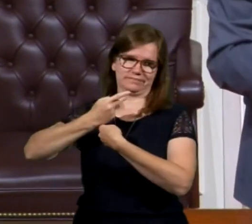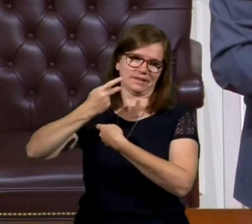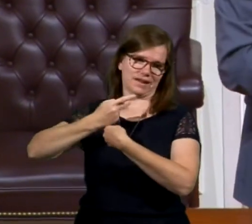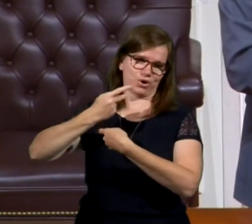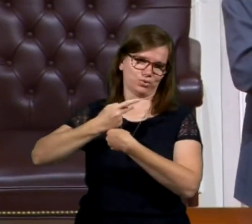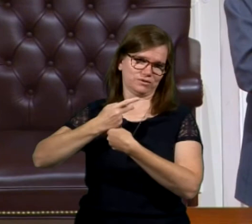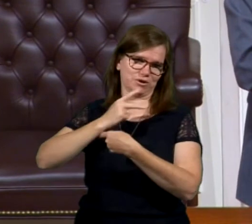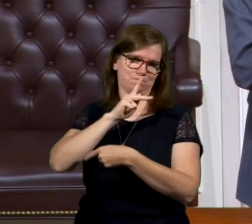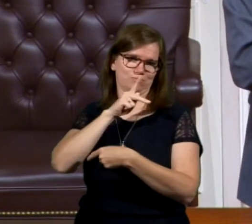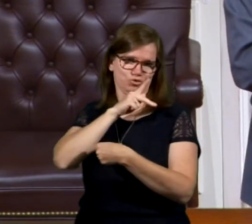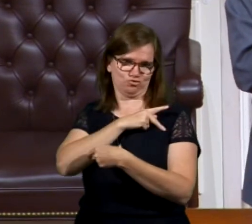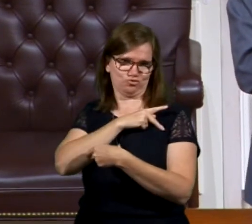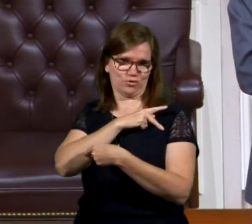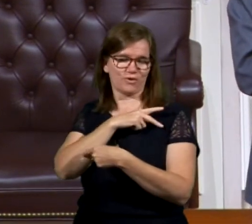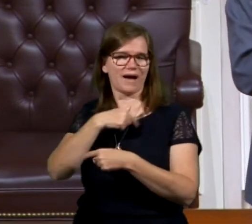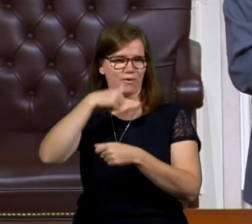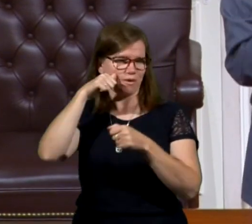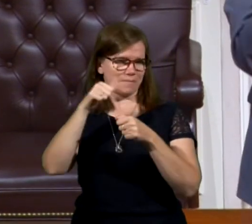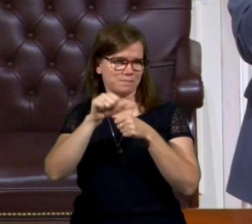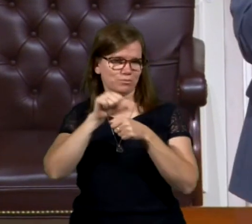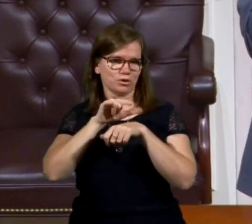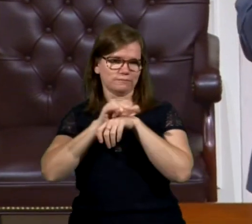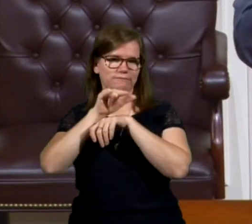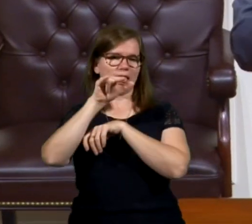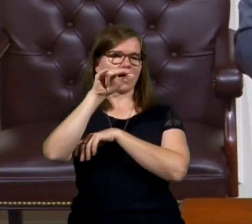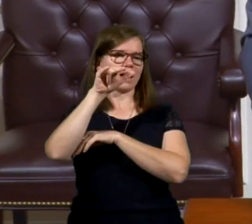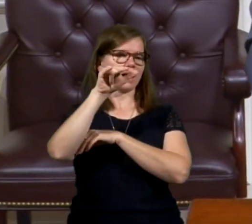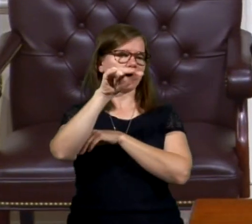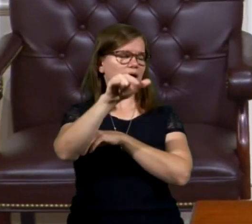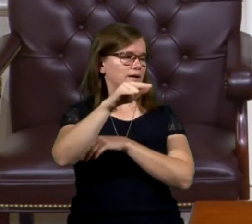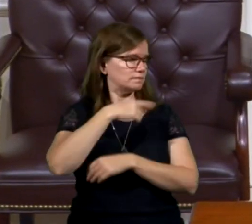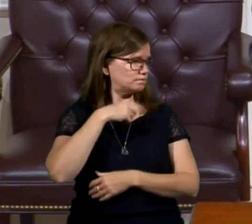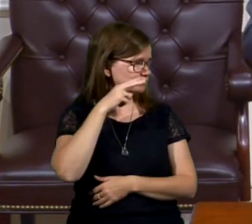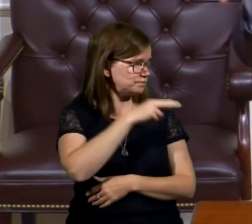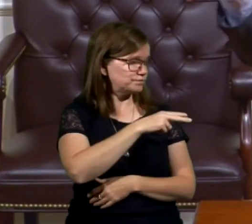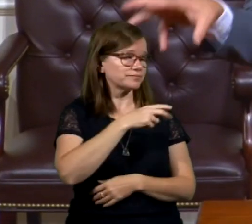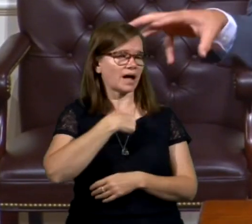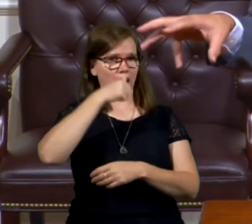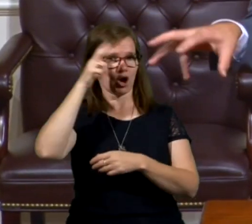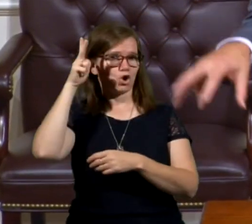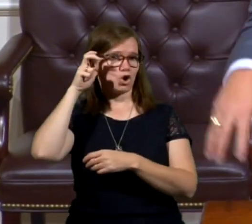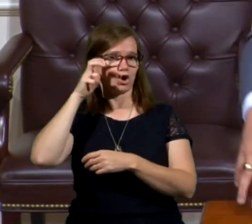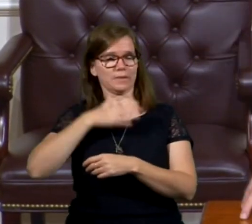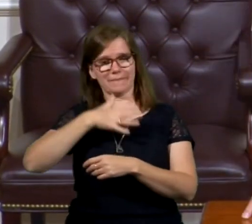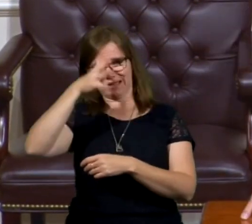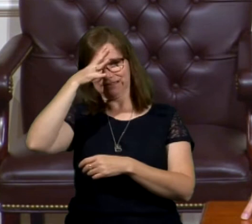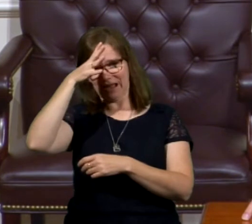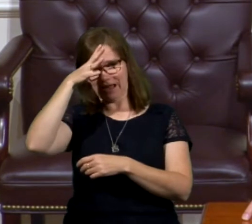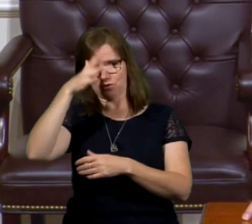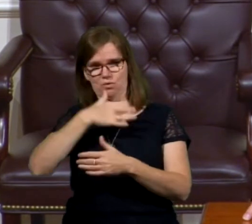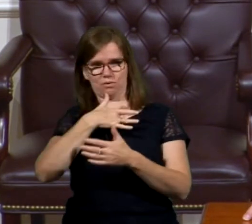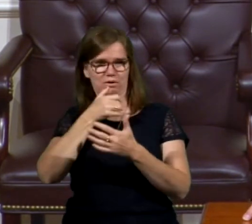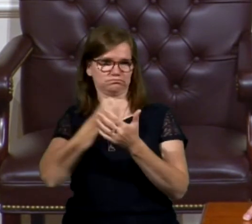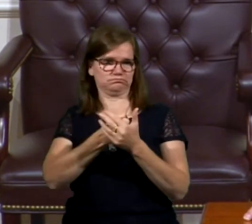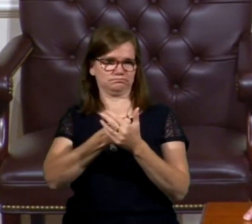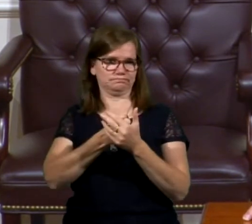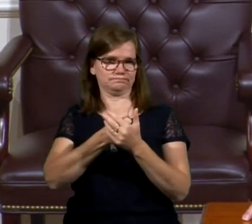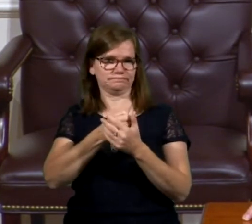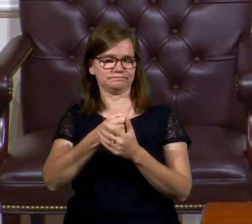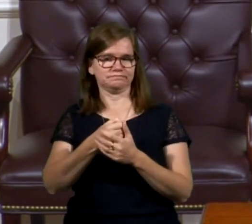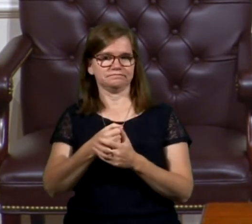I never remember looking out of a plane after I heard that my dad had gone to cardiac arrest. I was 26 years old.